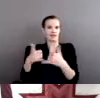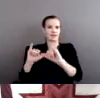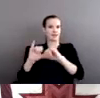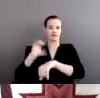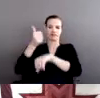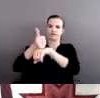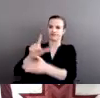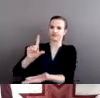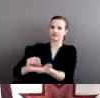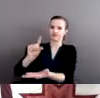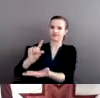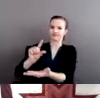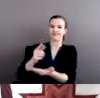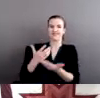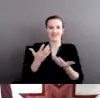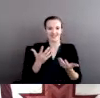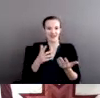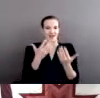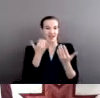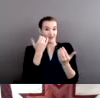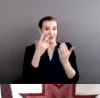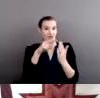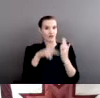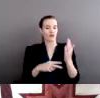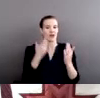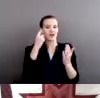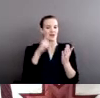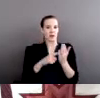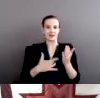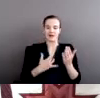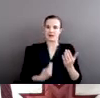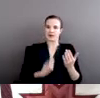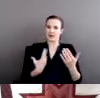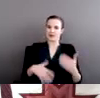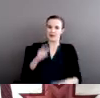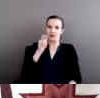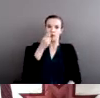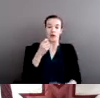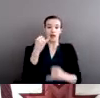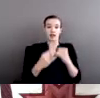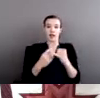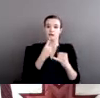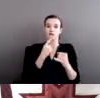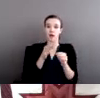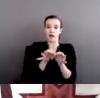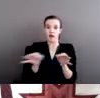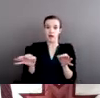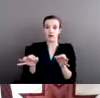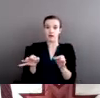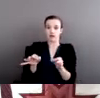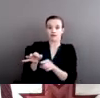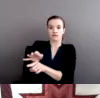why I'm so compelled by this, because what she say, it be law, is not